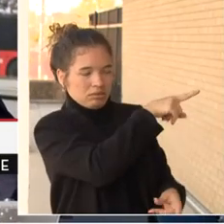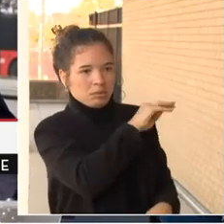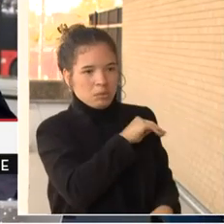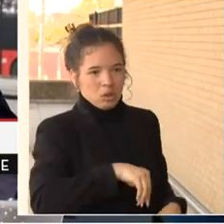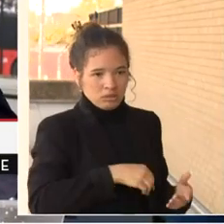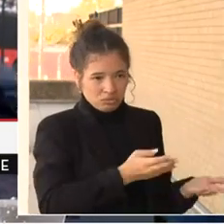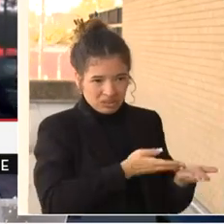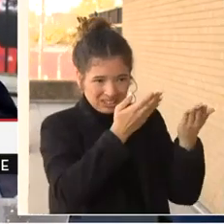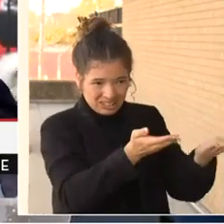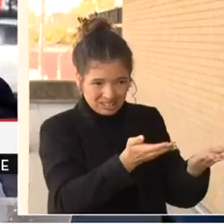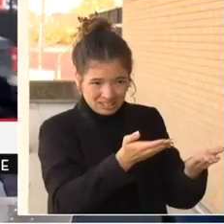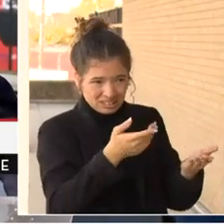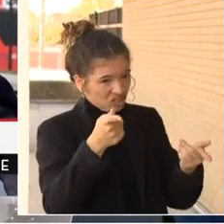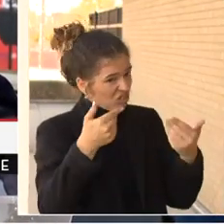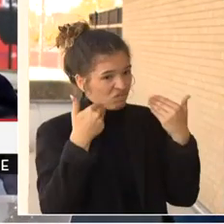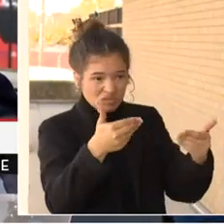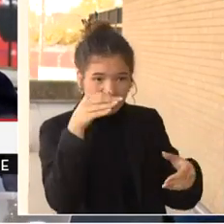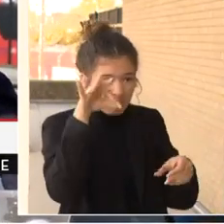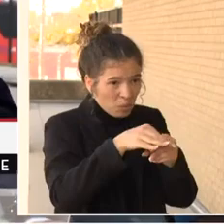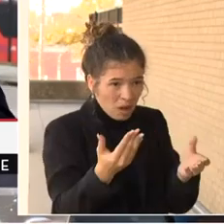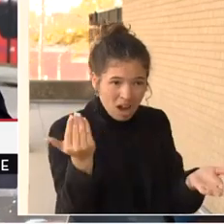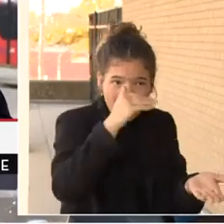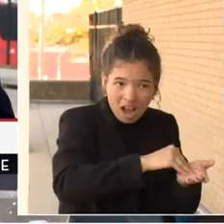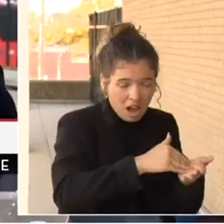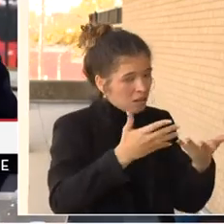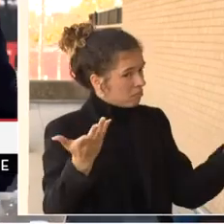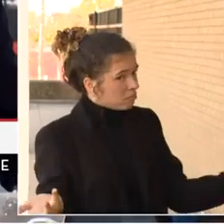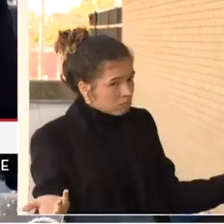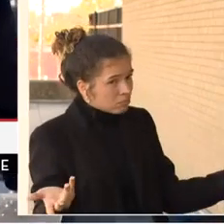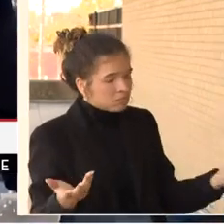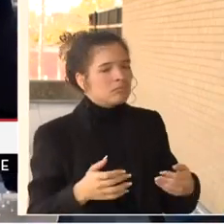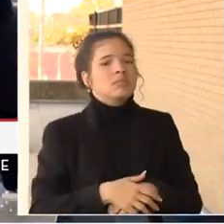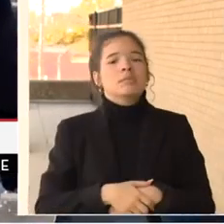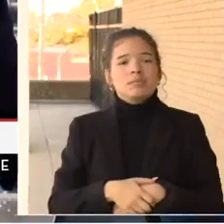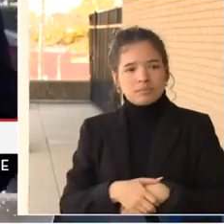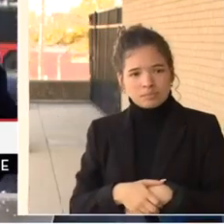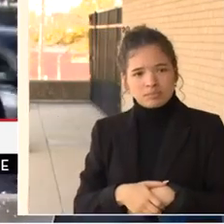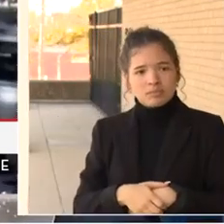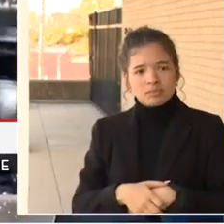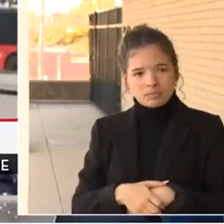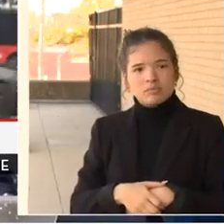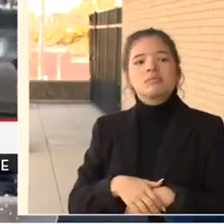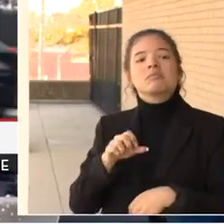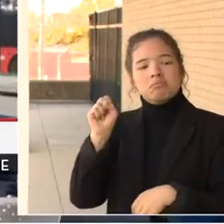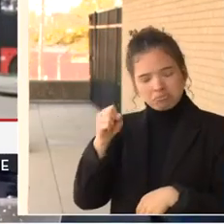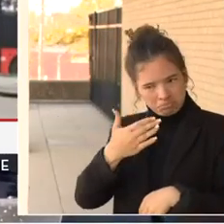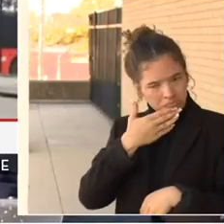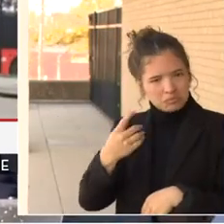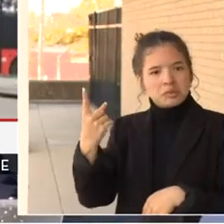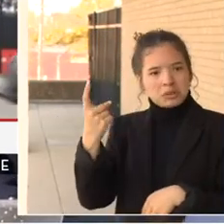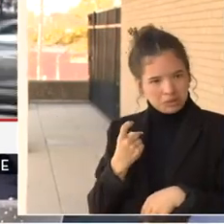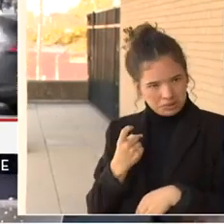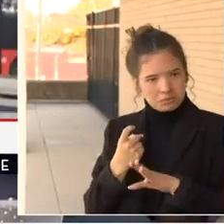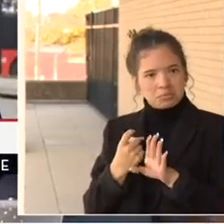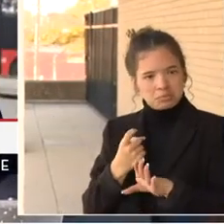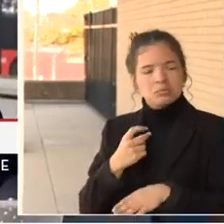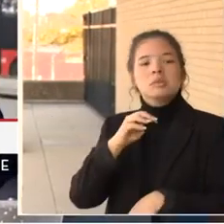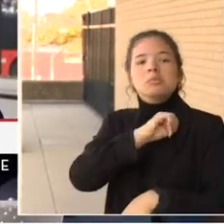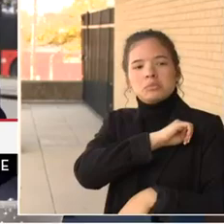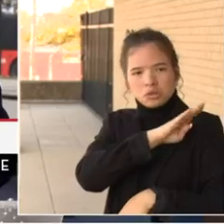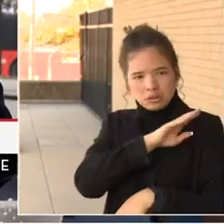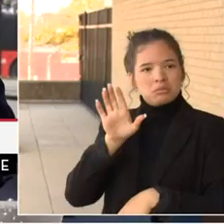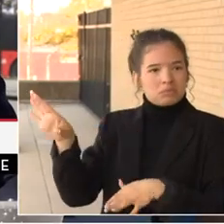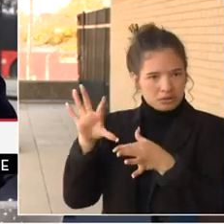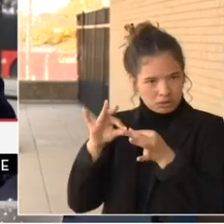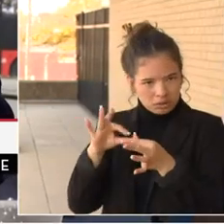to just vote again for the bill as is? Thank you for the question, Mark. And I want to thank the mayor for her comments and the chief for